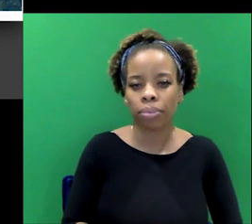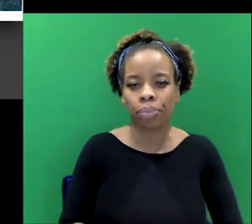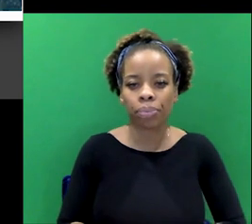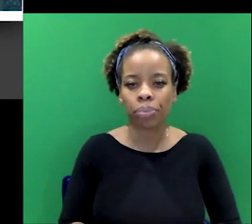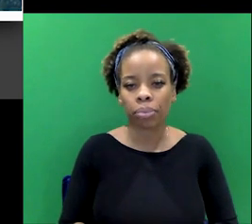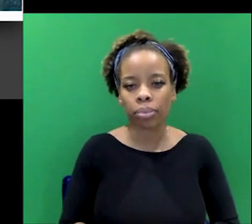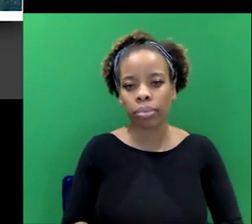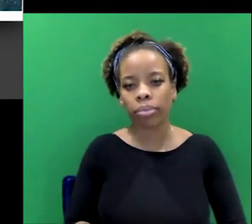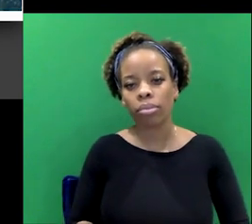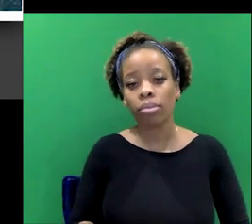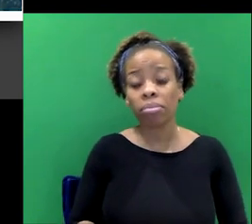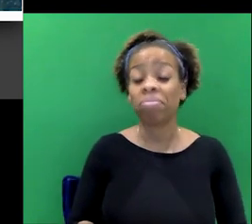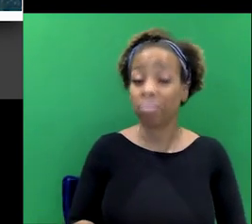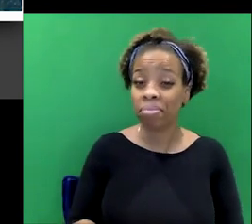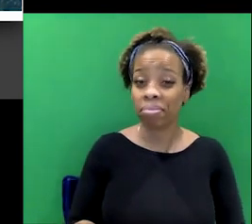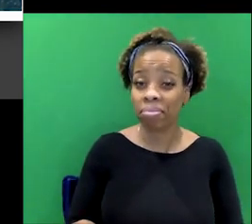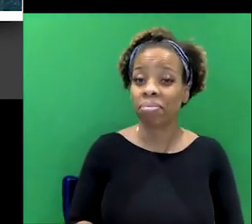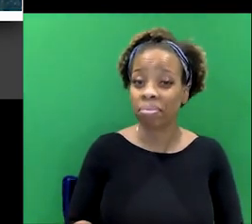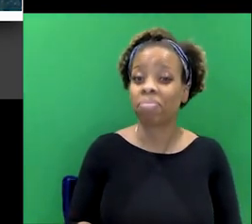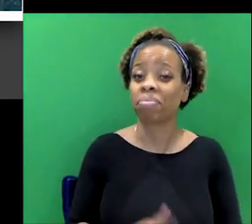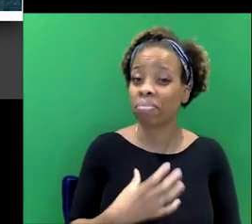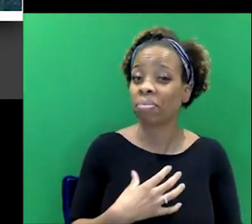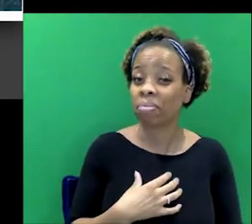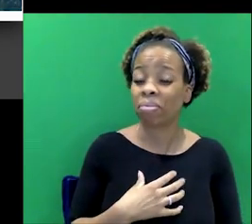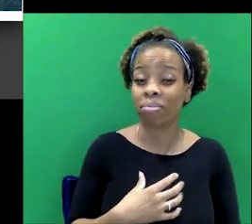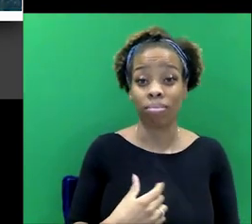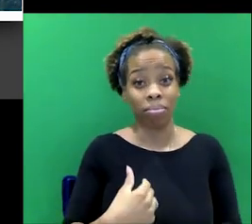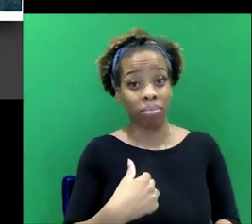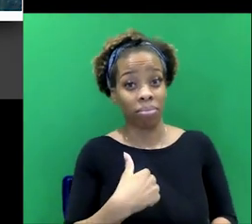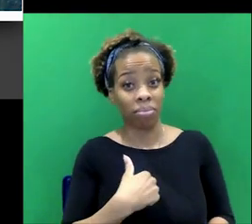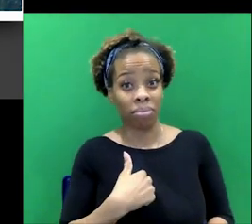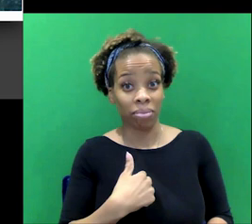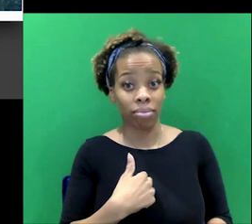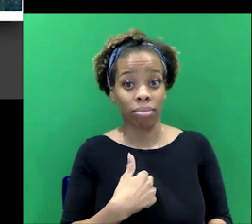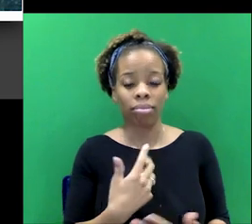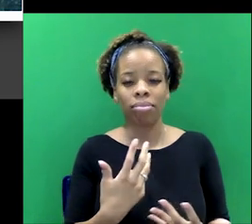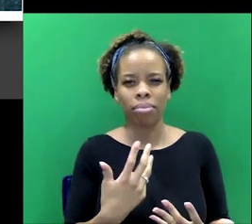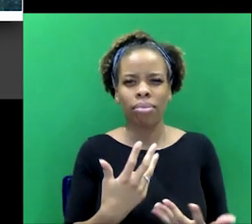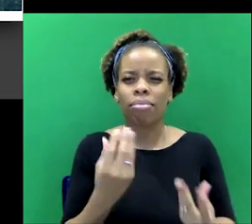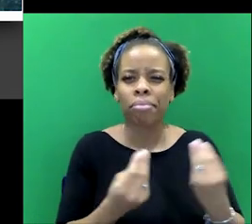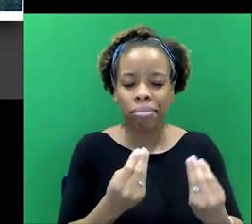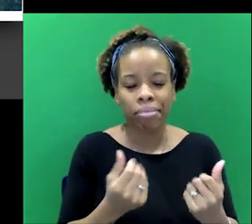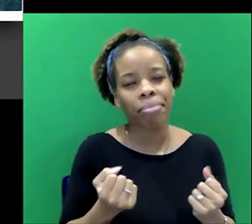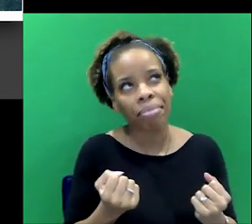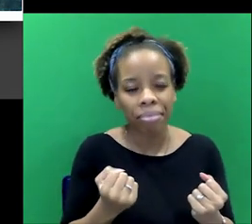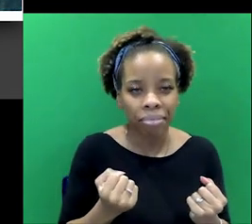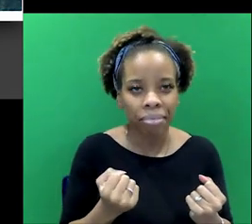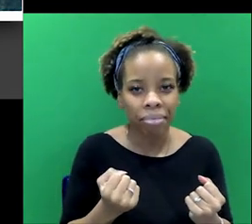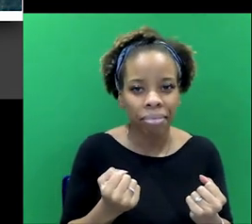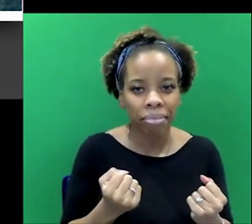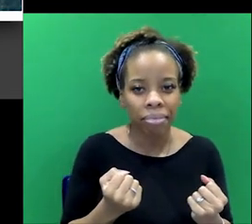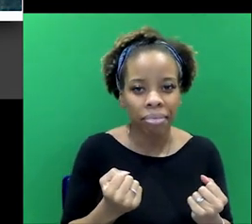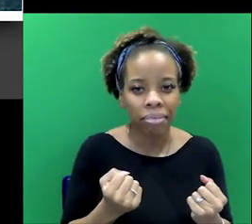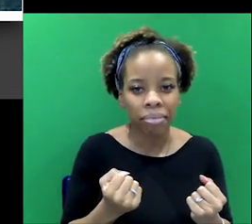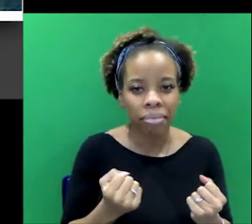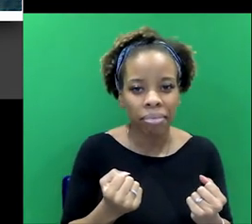reading it, I also found myself thinking, you know, I'll put it in this terms. If you were doing your, a little, you know, thumbnail